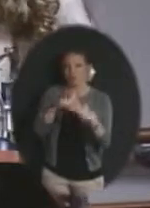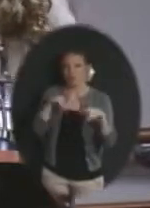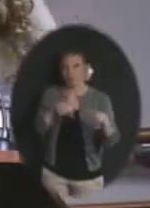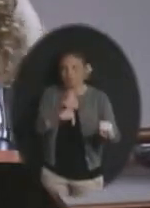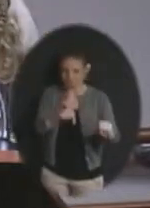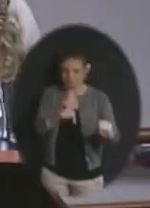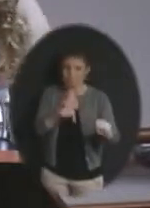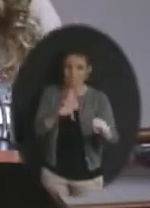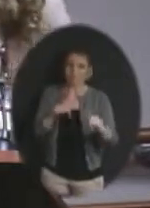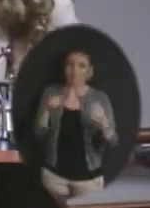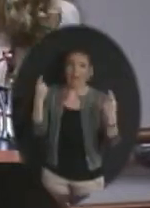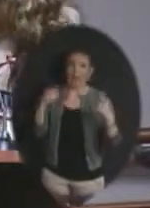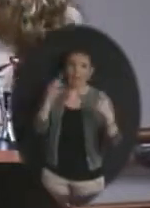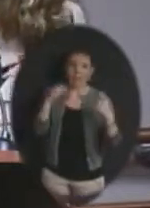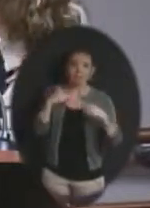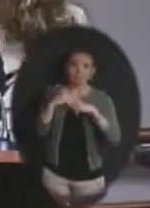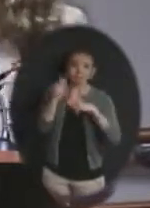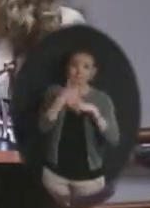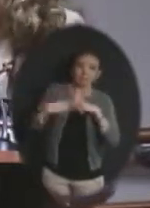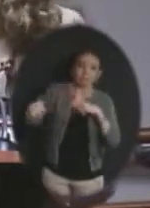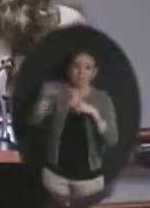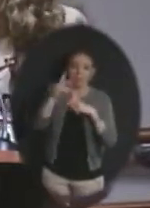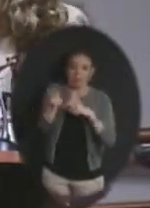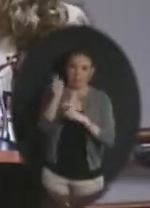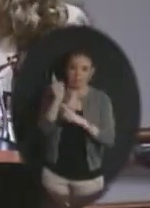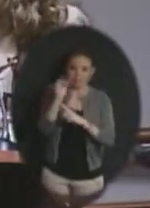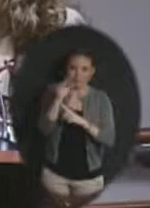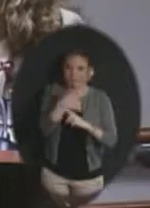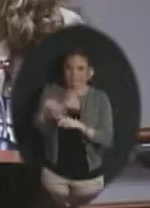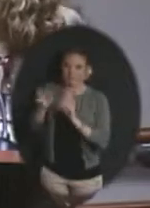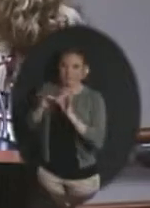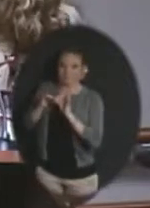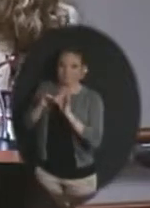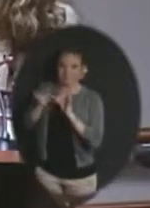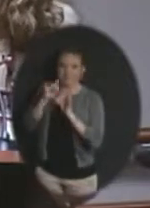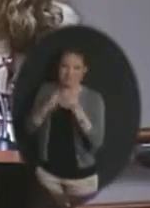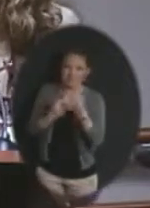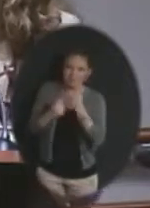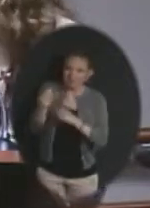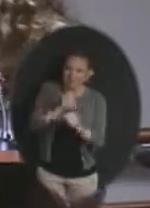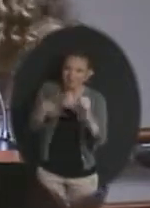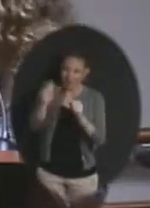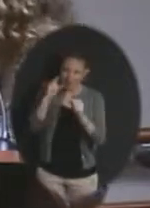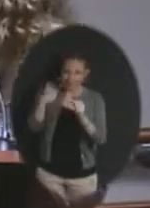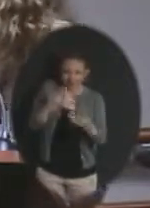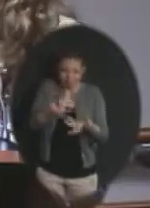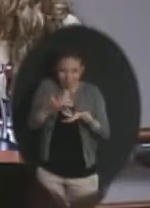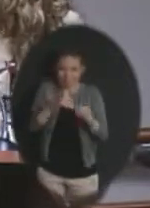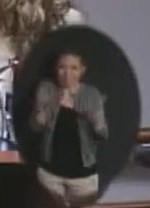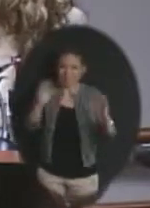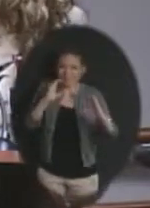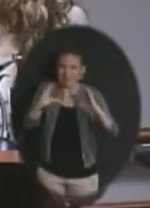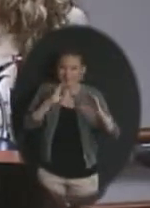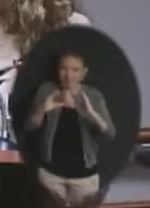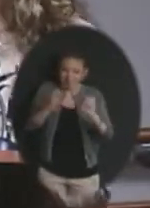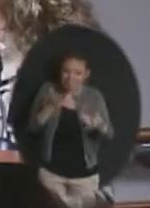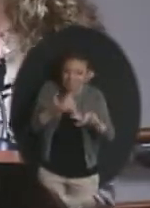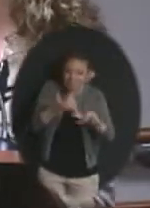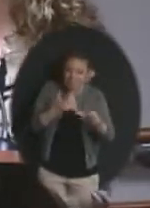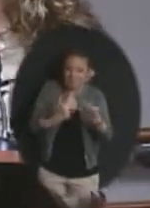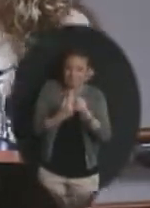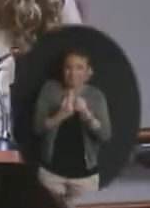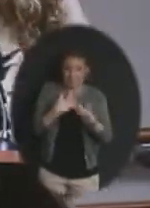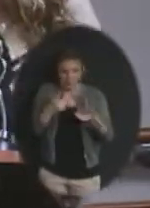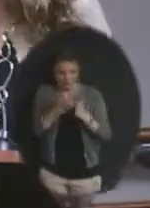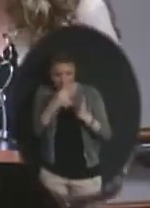They are often called upon to travel to another location at a moment's notice, and they support one another through peer mentoring and open communication. I'd like to